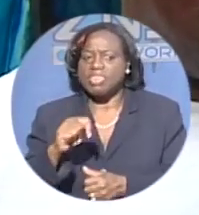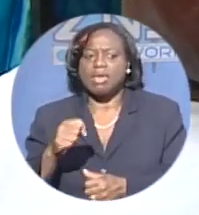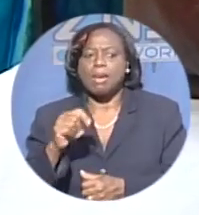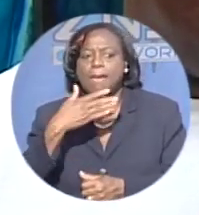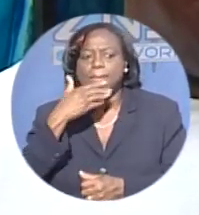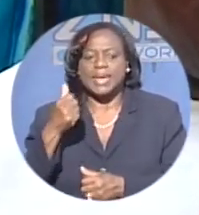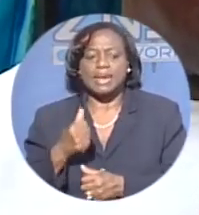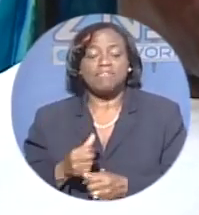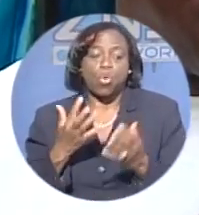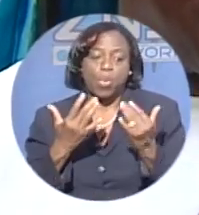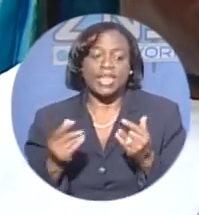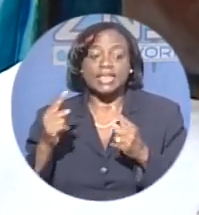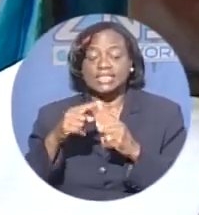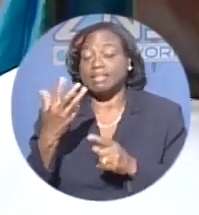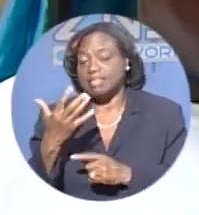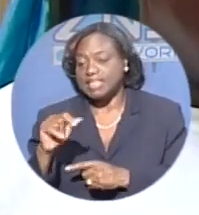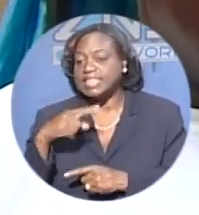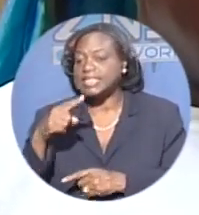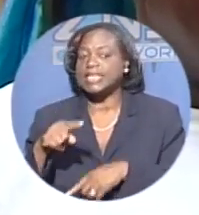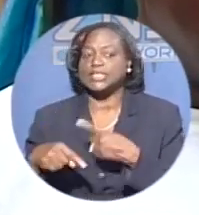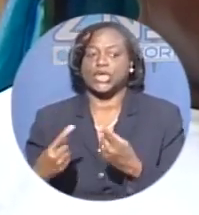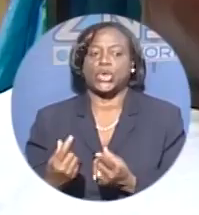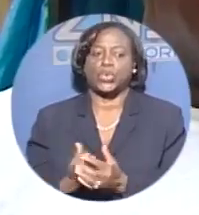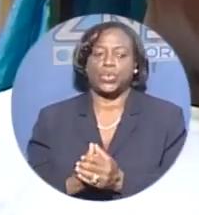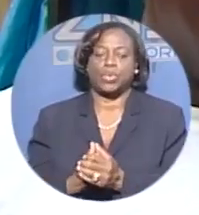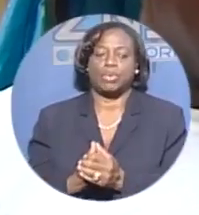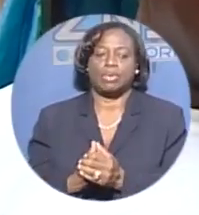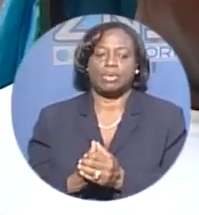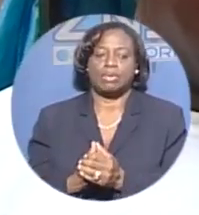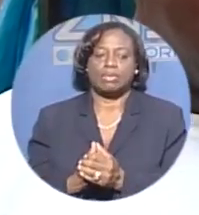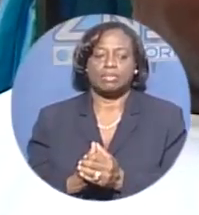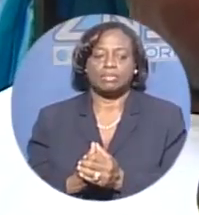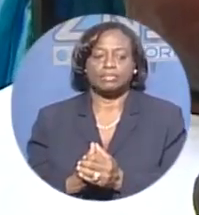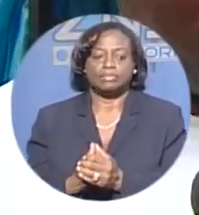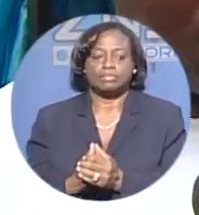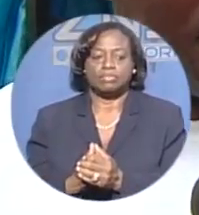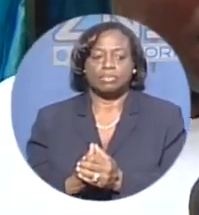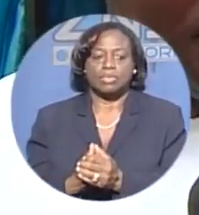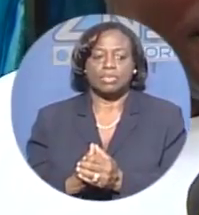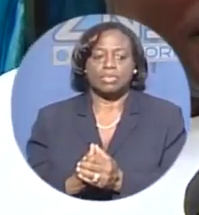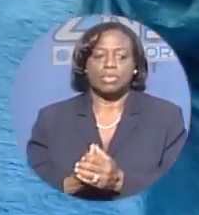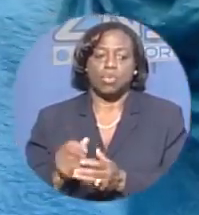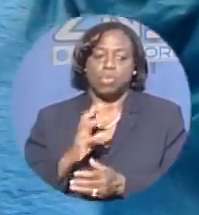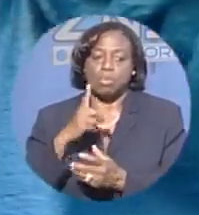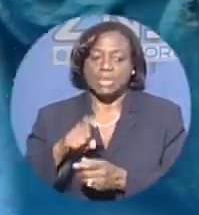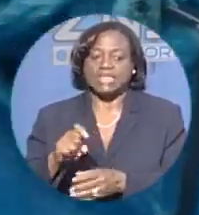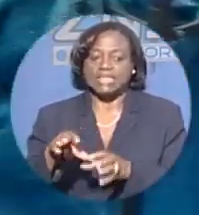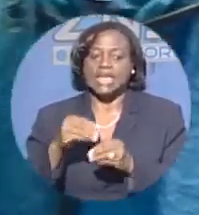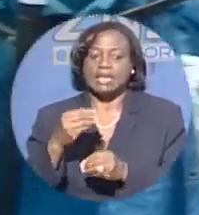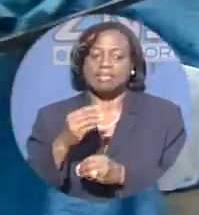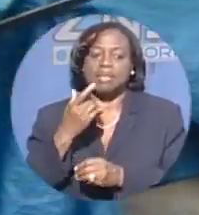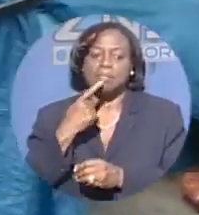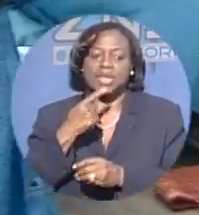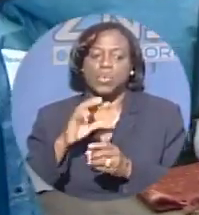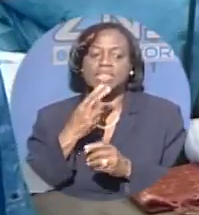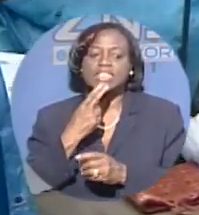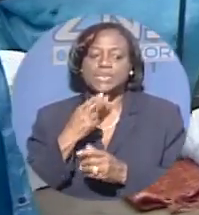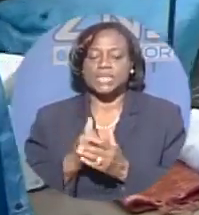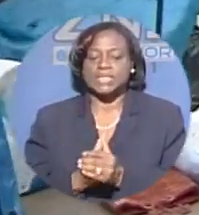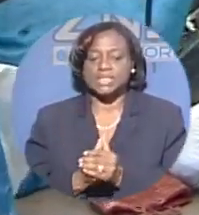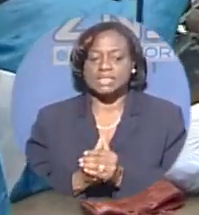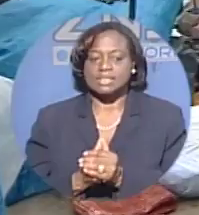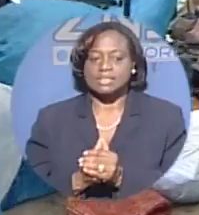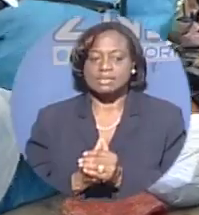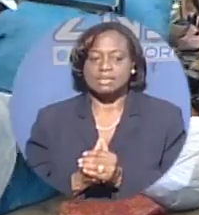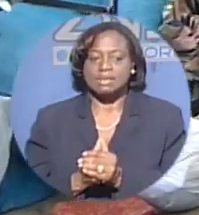to go inside the market. We can't go in there on our own. So that's how I look at it. You got to just take the bitter with the sweet. For the most part, these straw